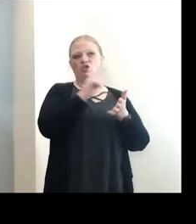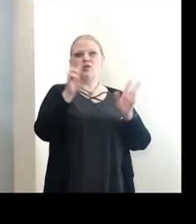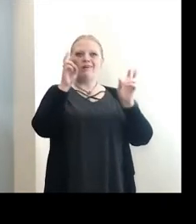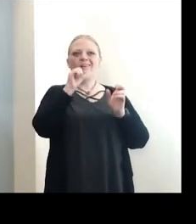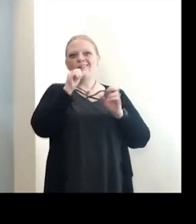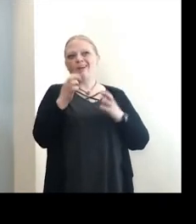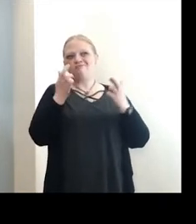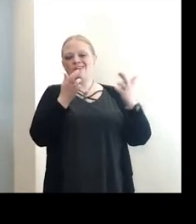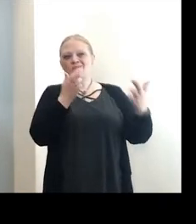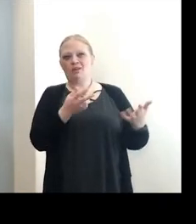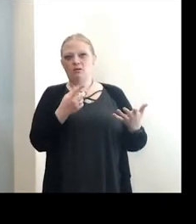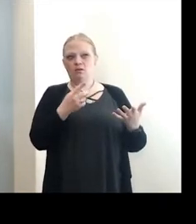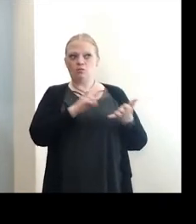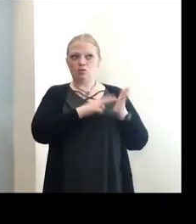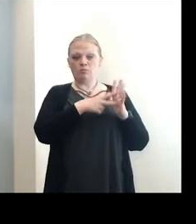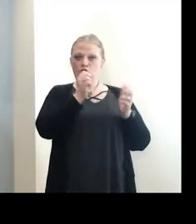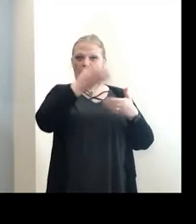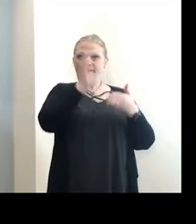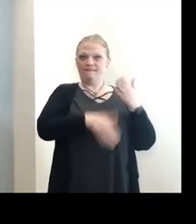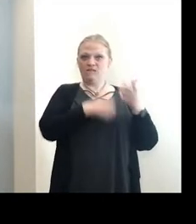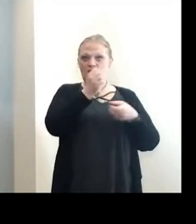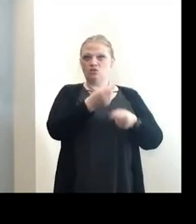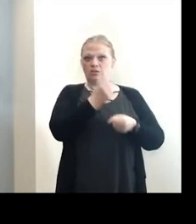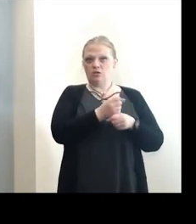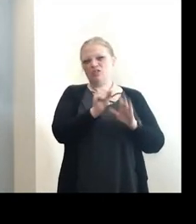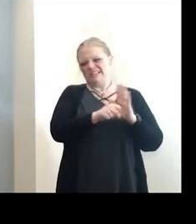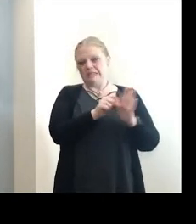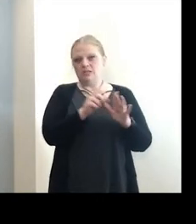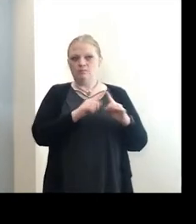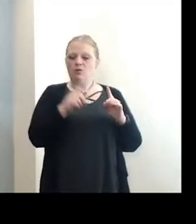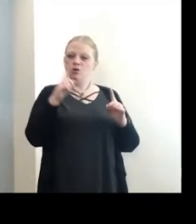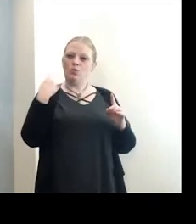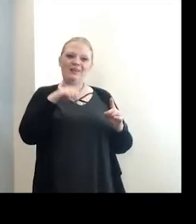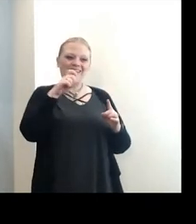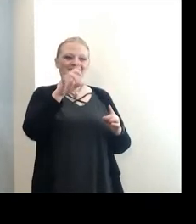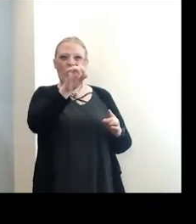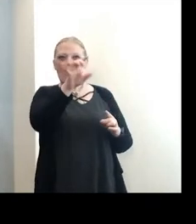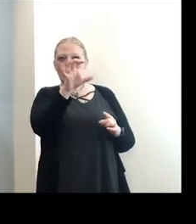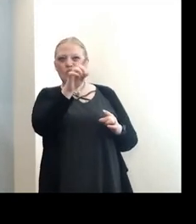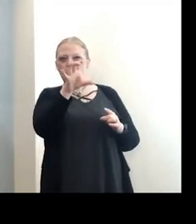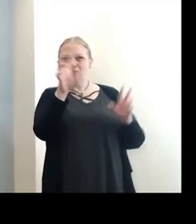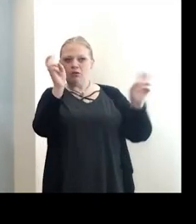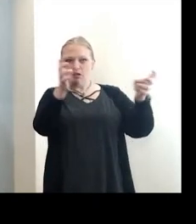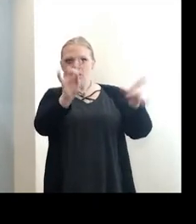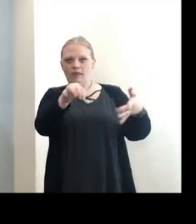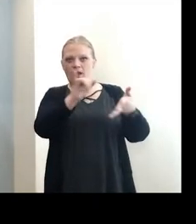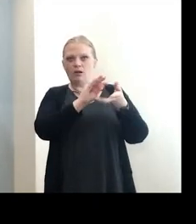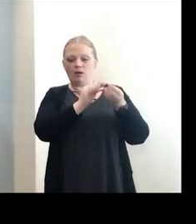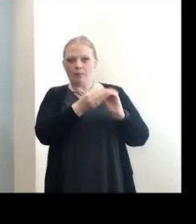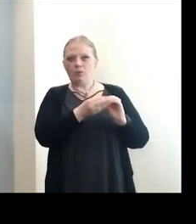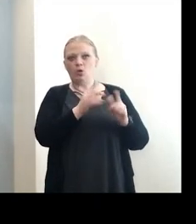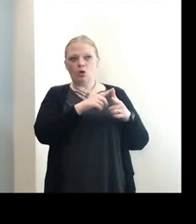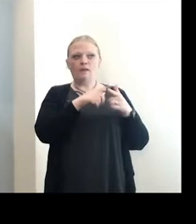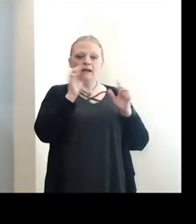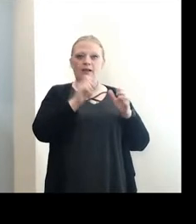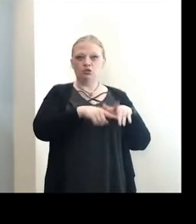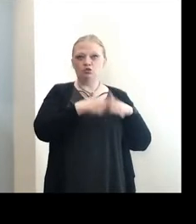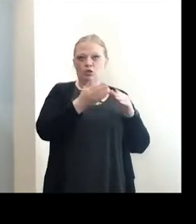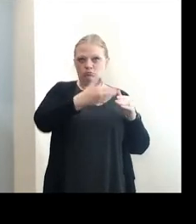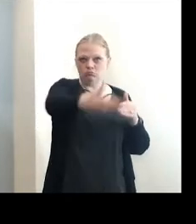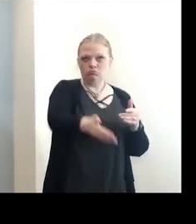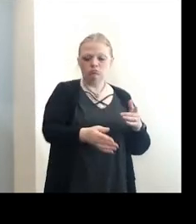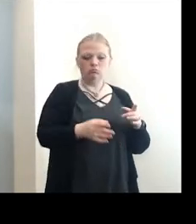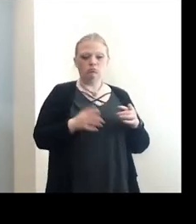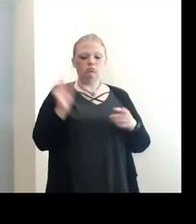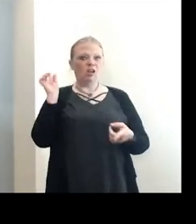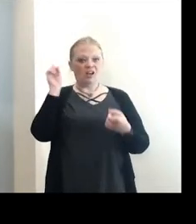So they theoretically could finish the year, but we got to get to that 100 number. Once we get there, that triggers a lot of different things, but until we get